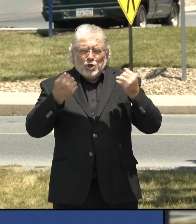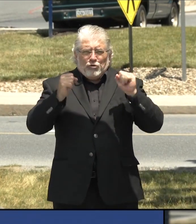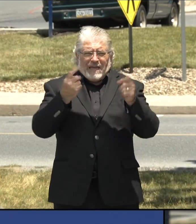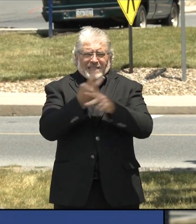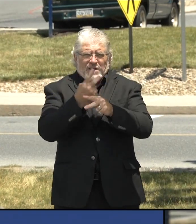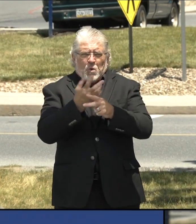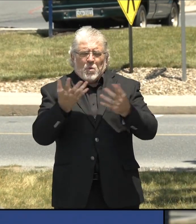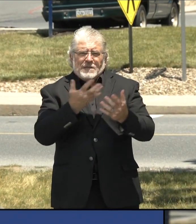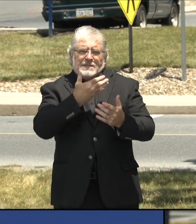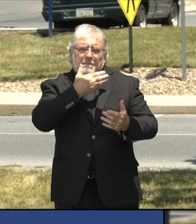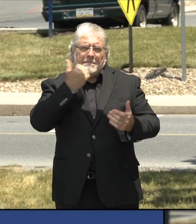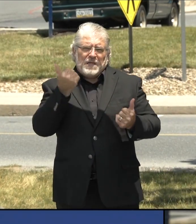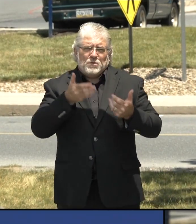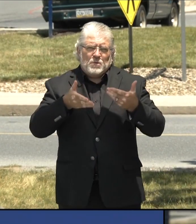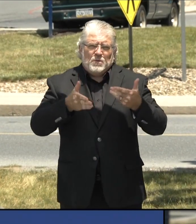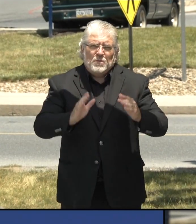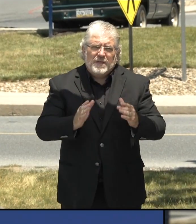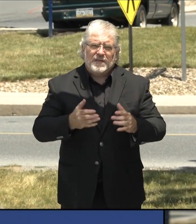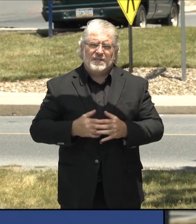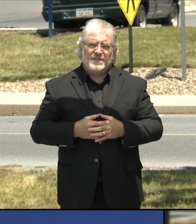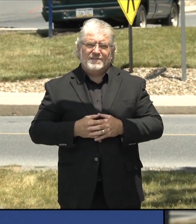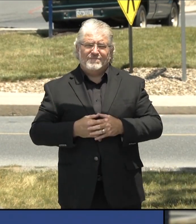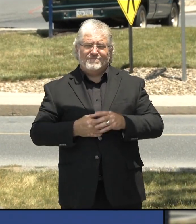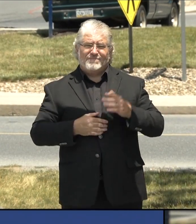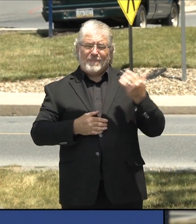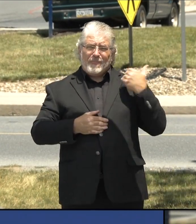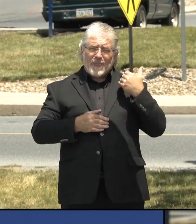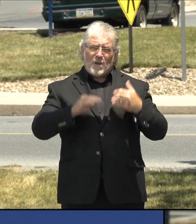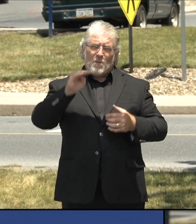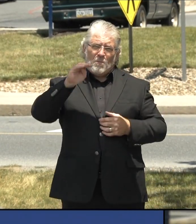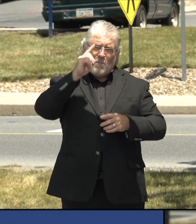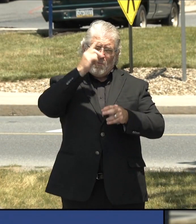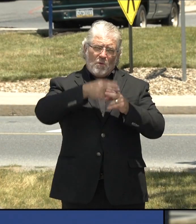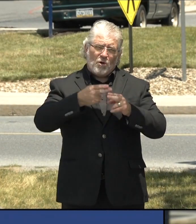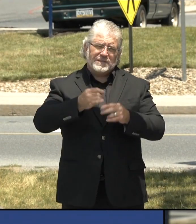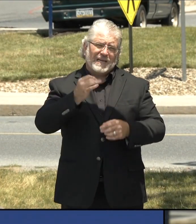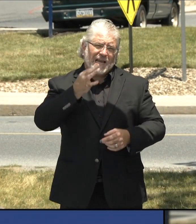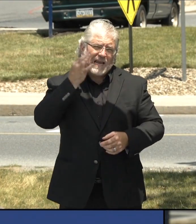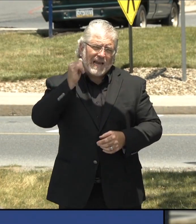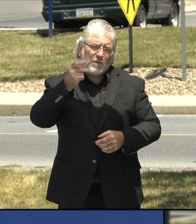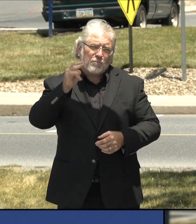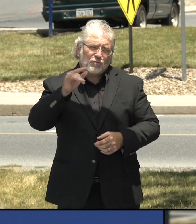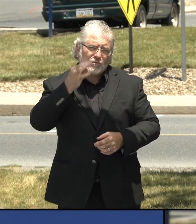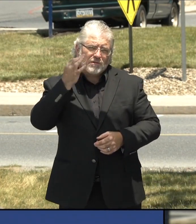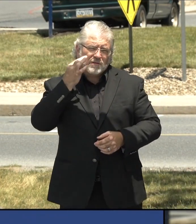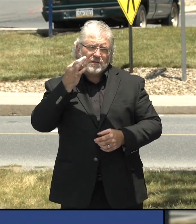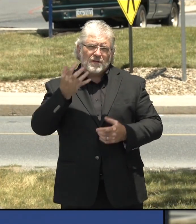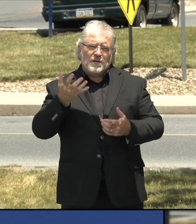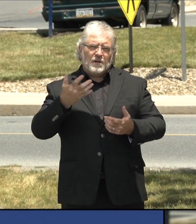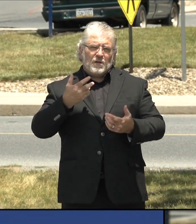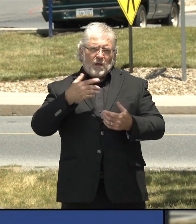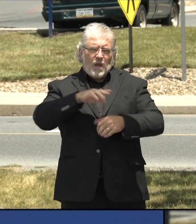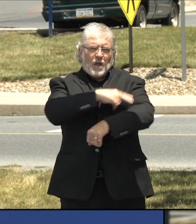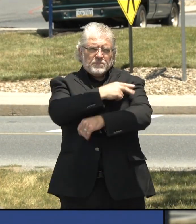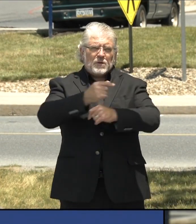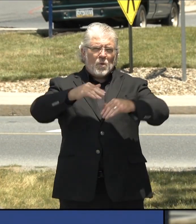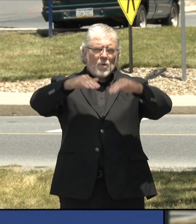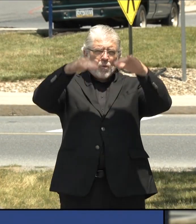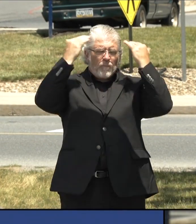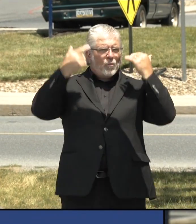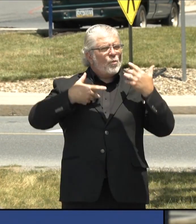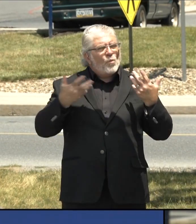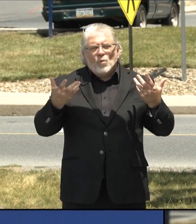Back in March and April, we were simply trying to buy time. We were trying to make sure that we were not going to overwhelm the health care system.